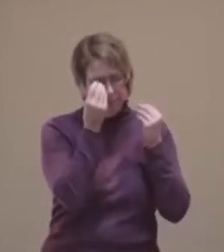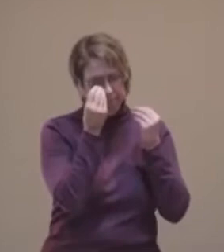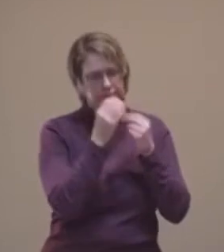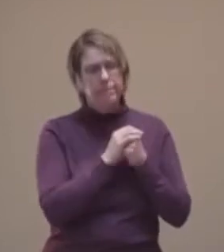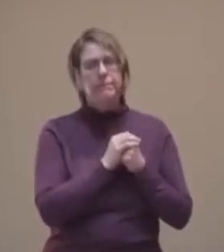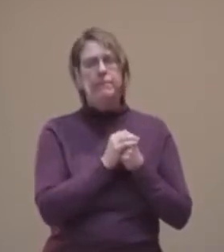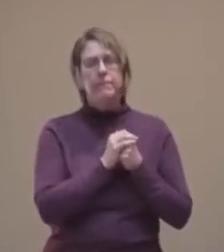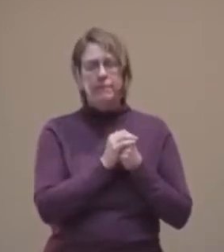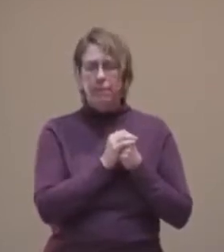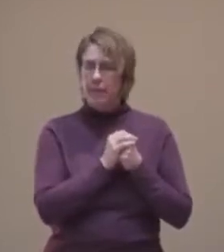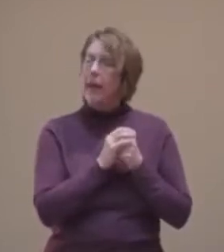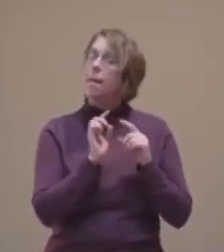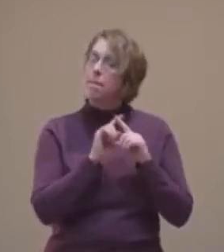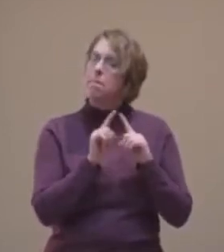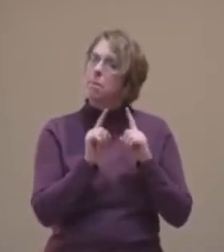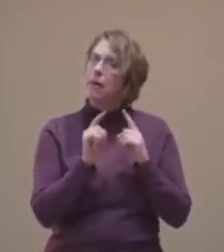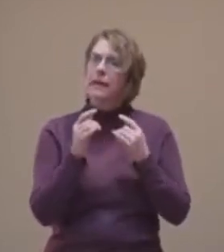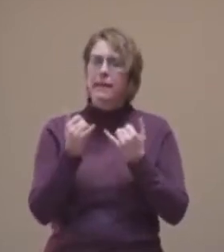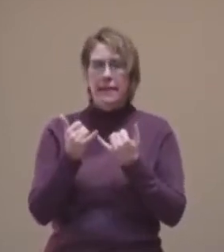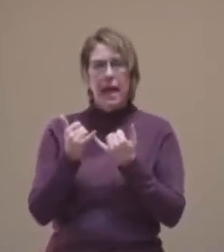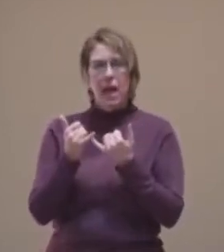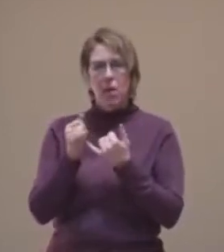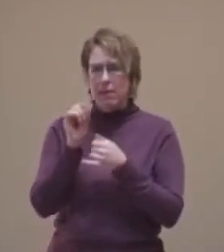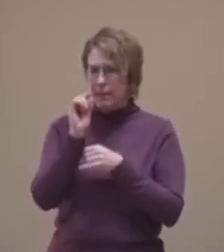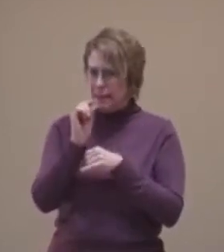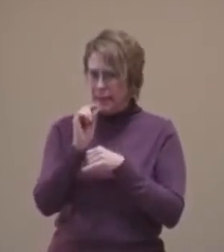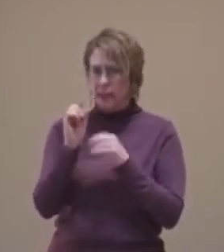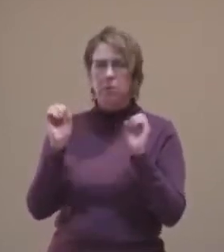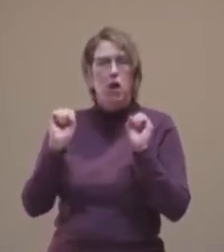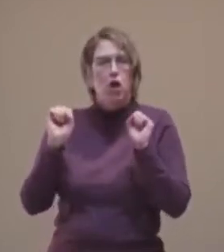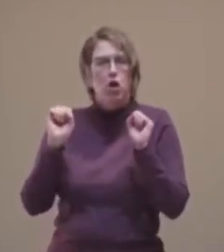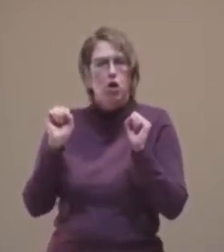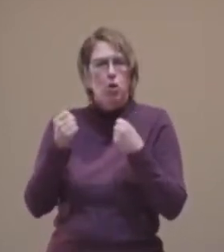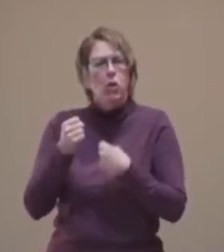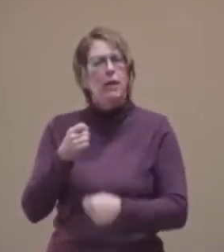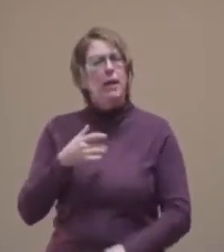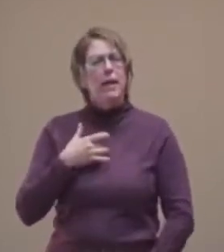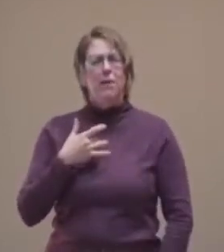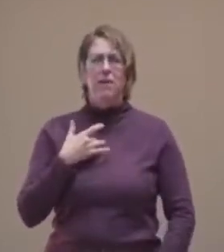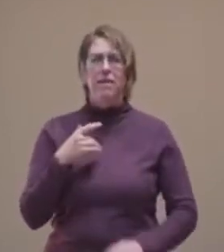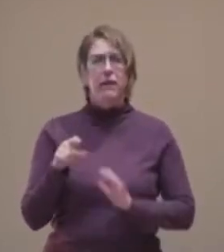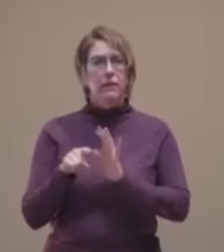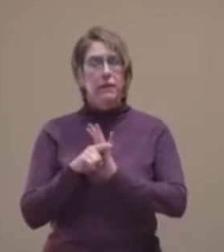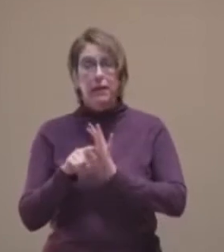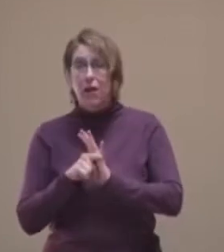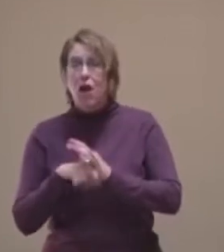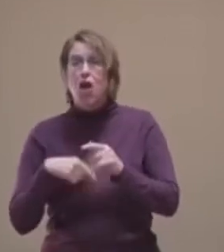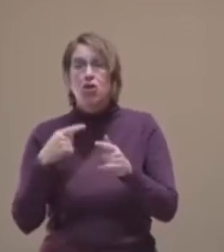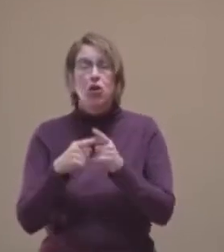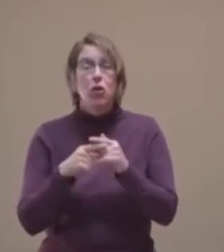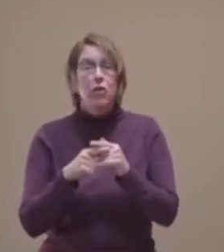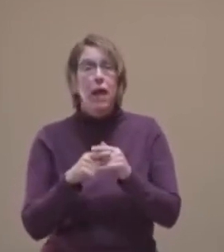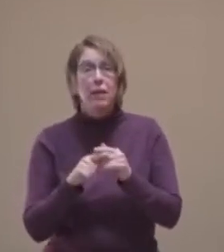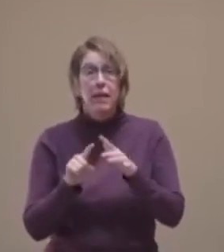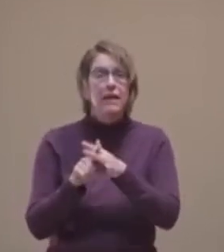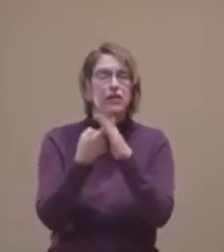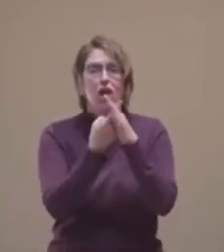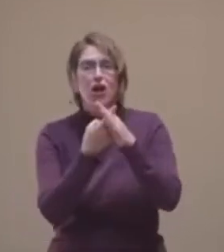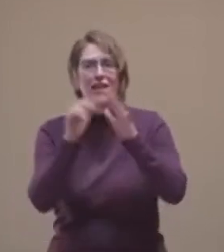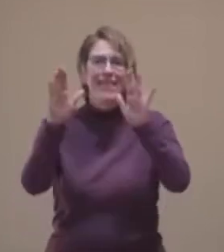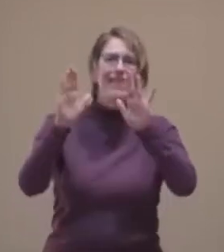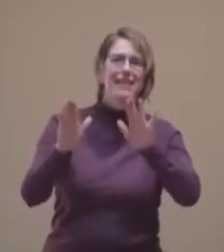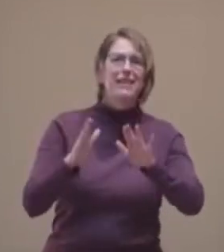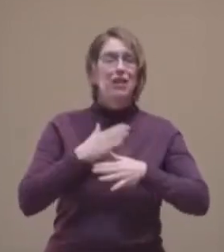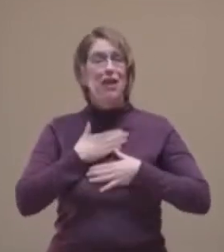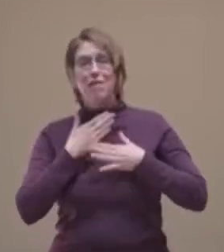at this time of year was a bit of a downer. So the Sunday of joy was born to serve as a little spiritual